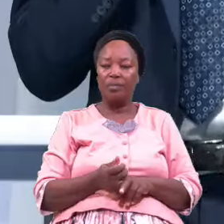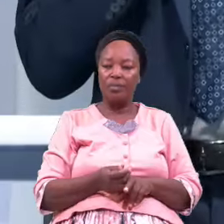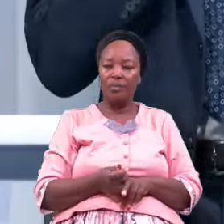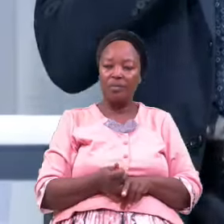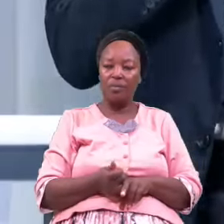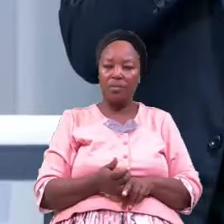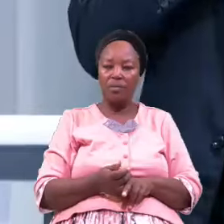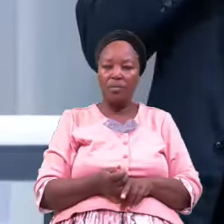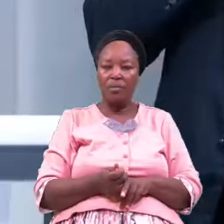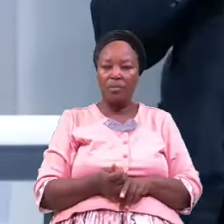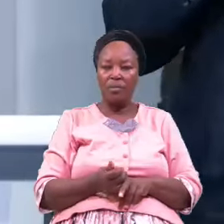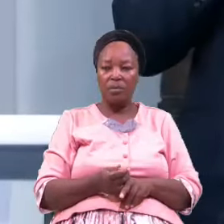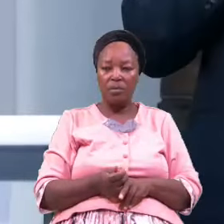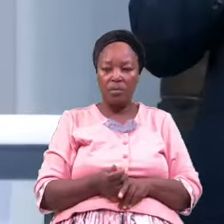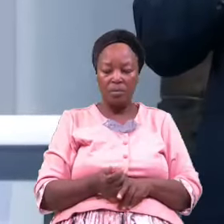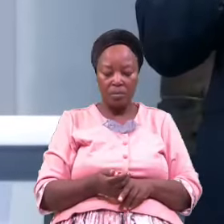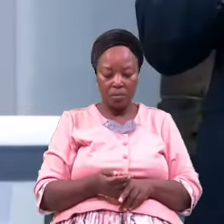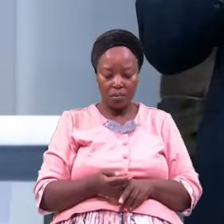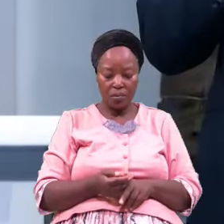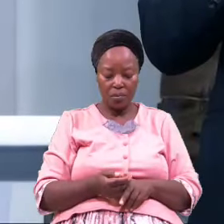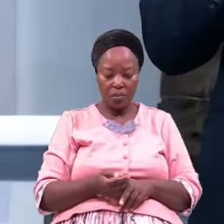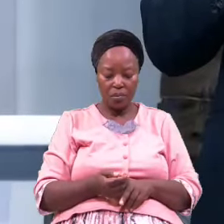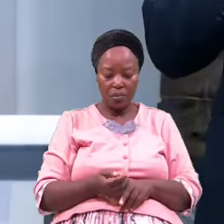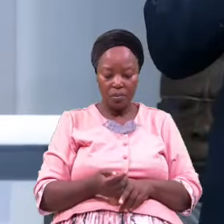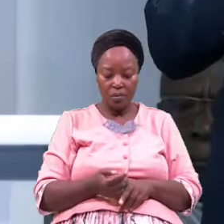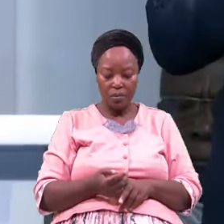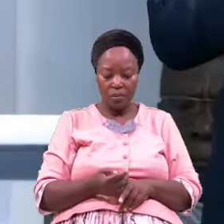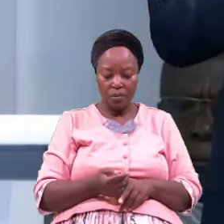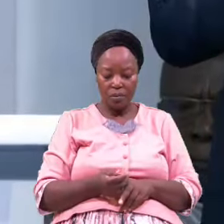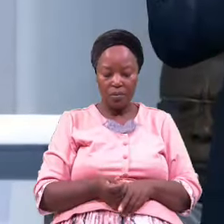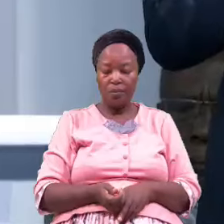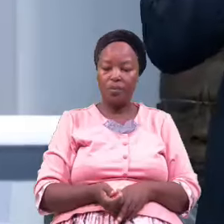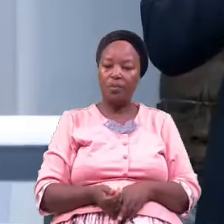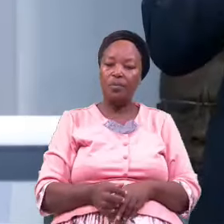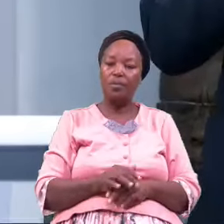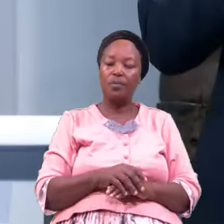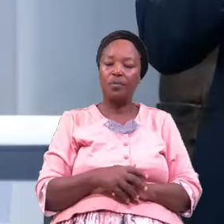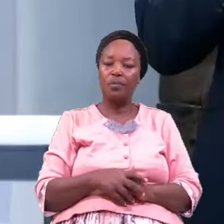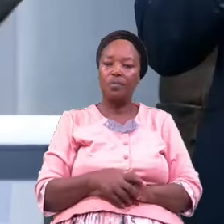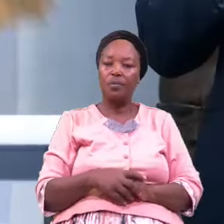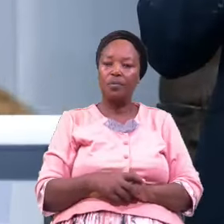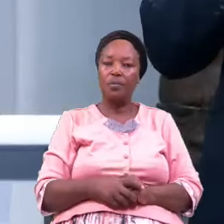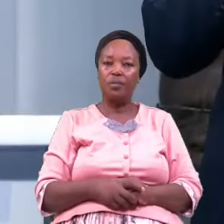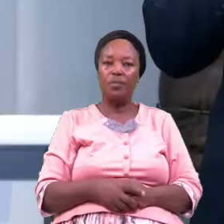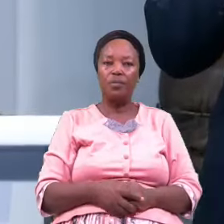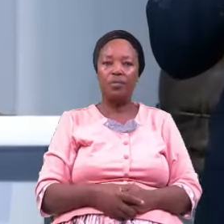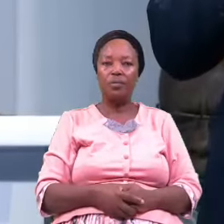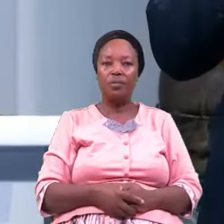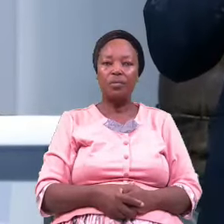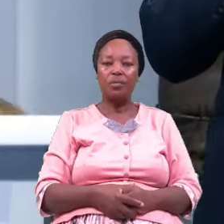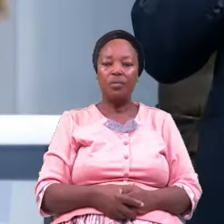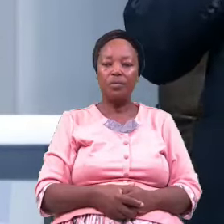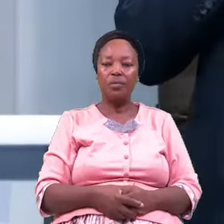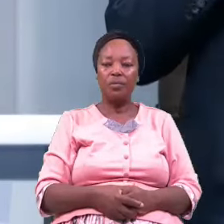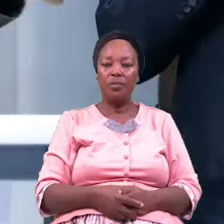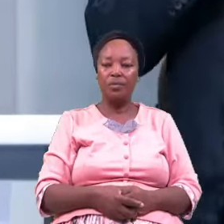Via Carifu Music After Femankam You Will See All Saints There